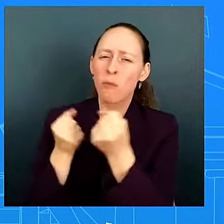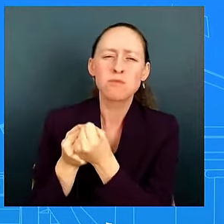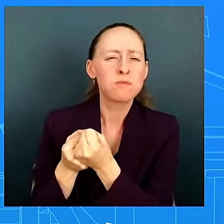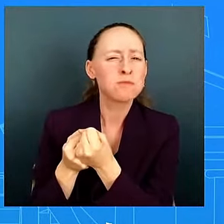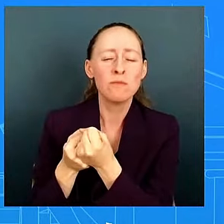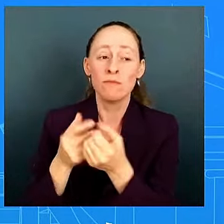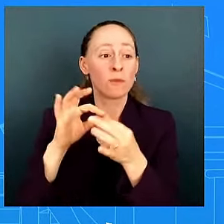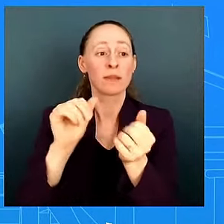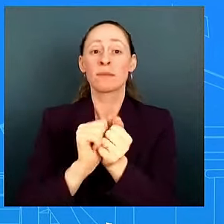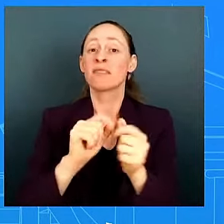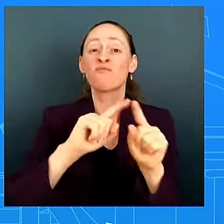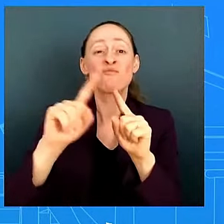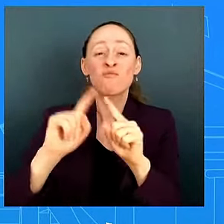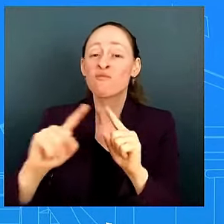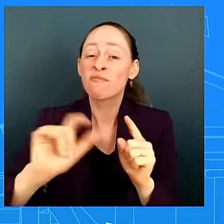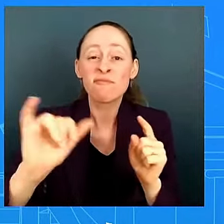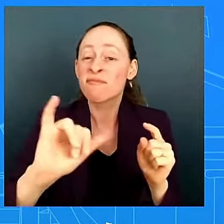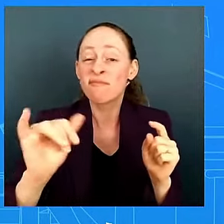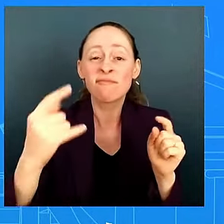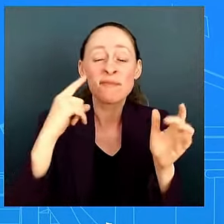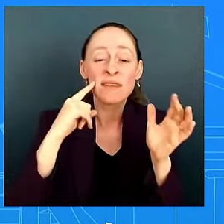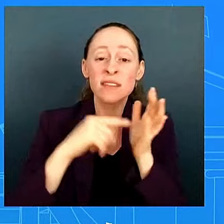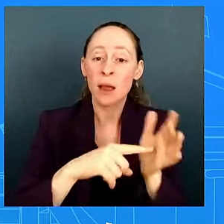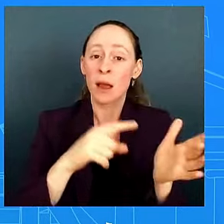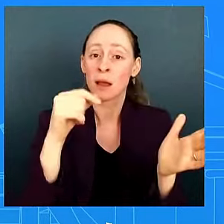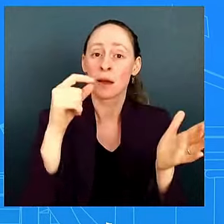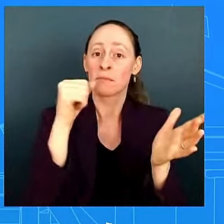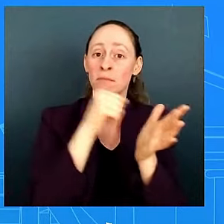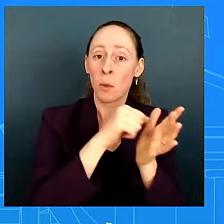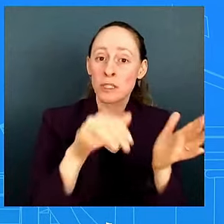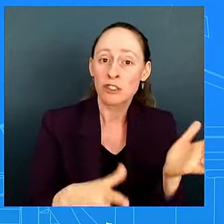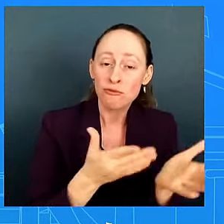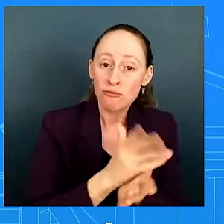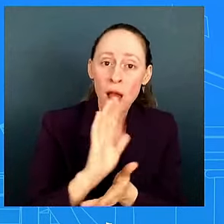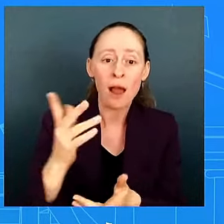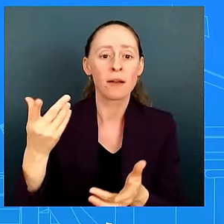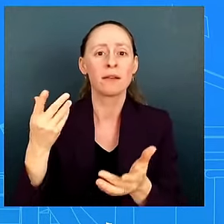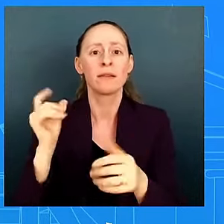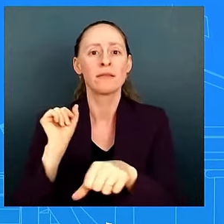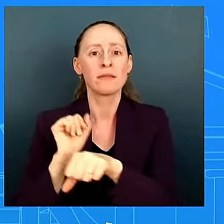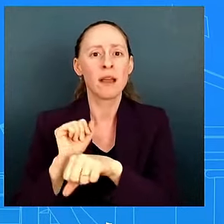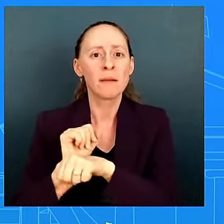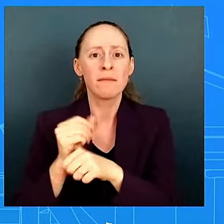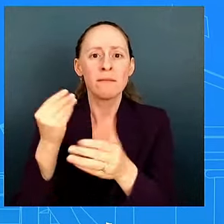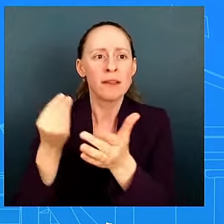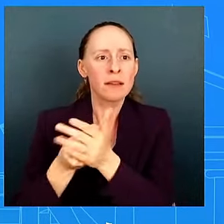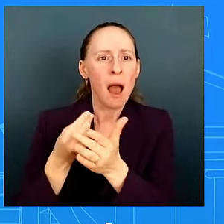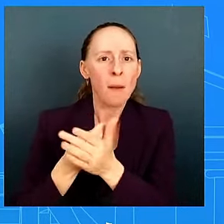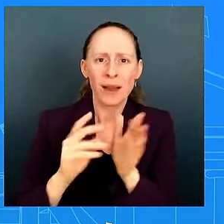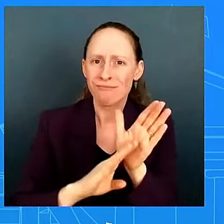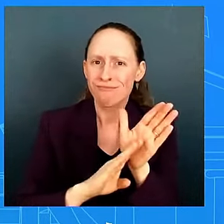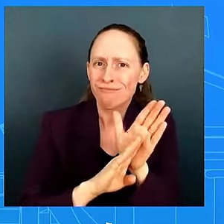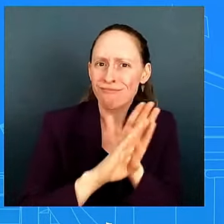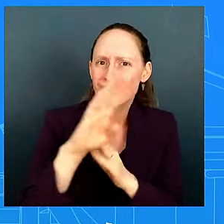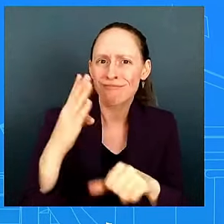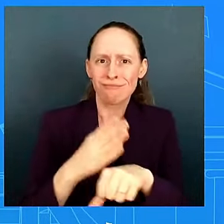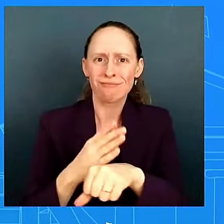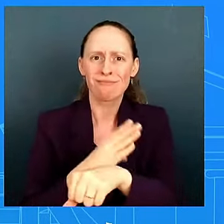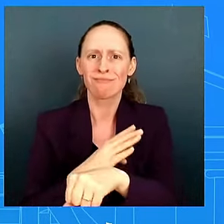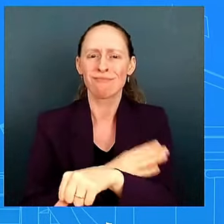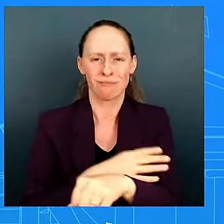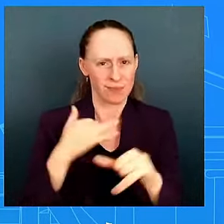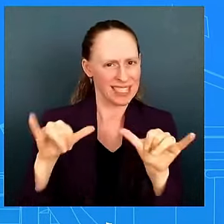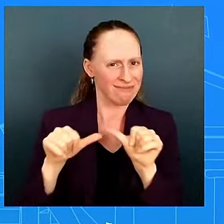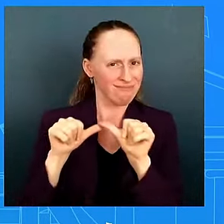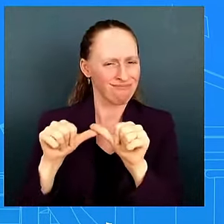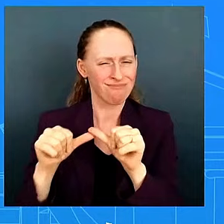an economy that works for all uh and that is something that the president's going to continue to do and this is why we have said and